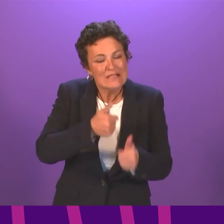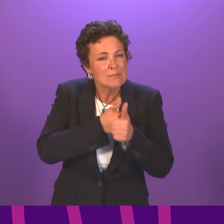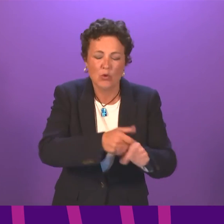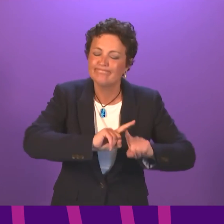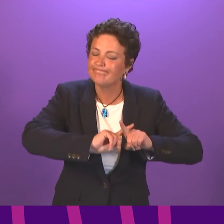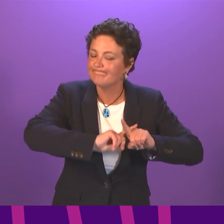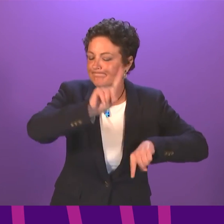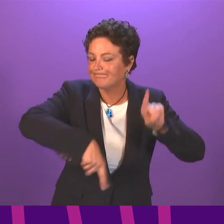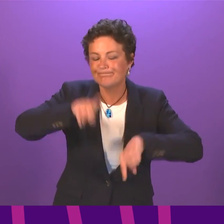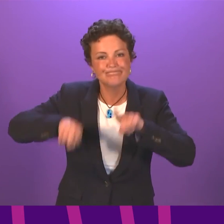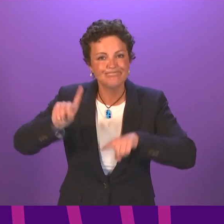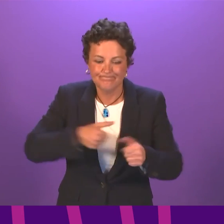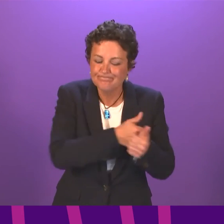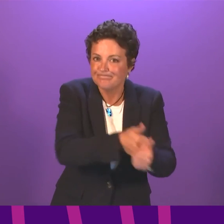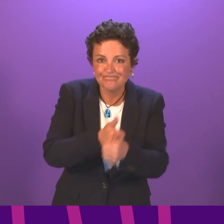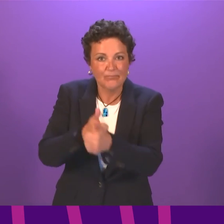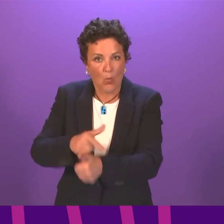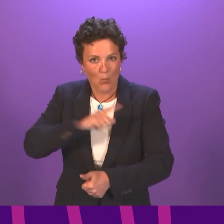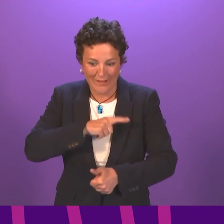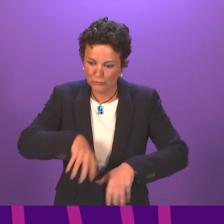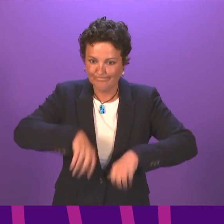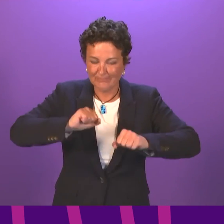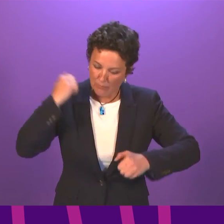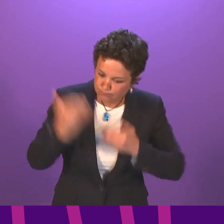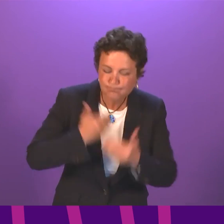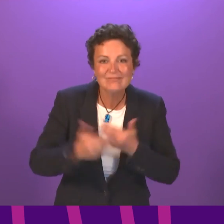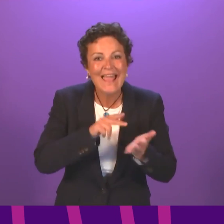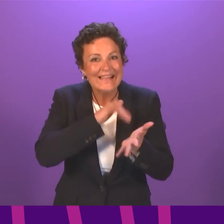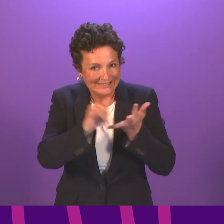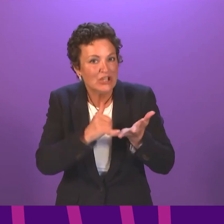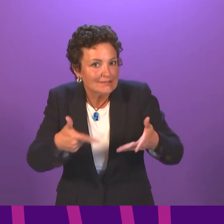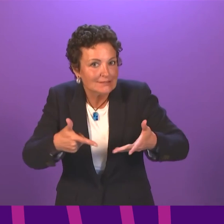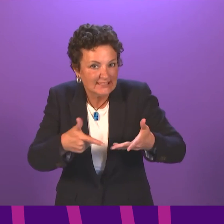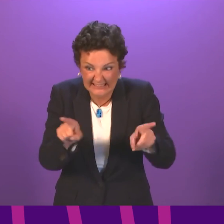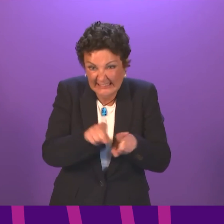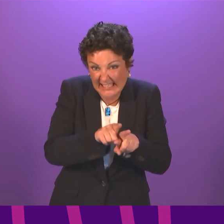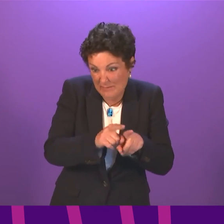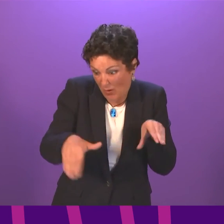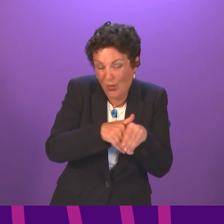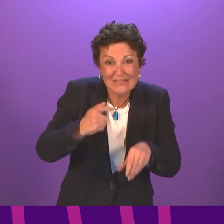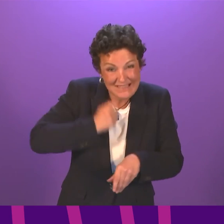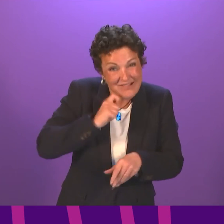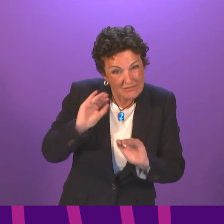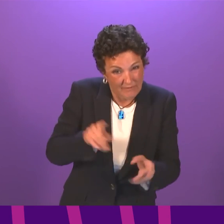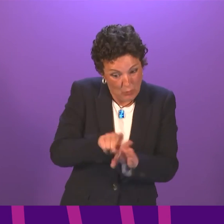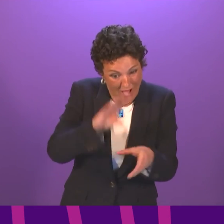supporting a range of measures to re-mobilise the NHS overall, but of course that includes dental services.